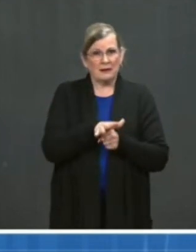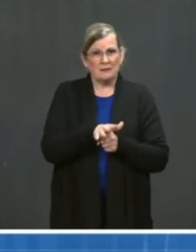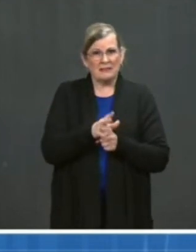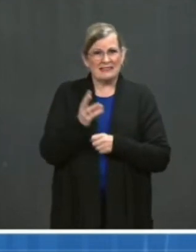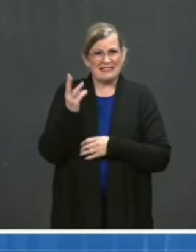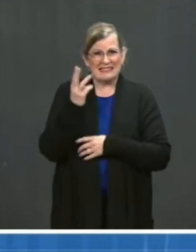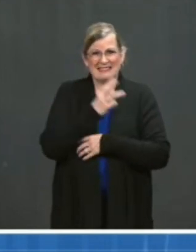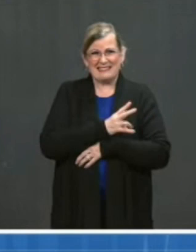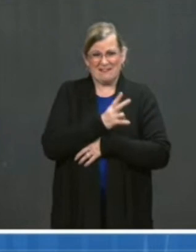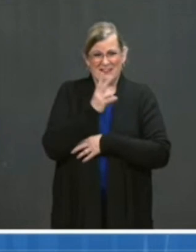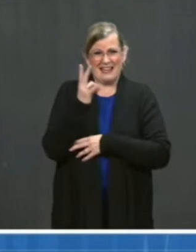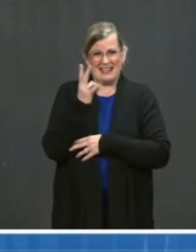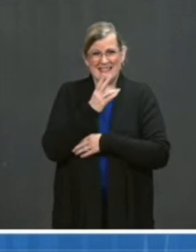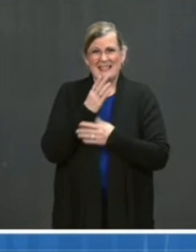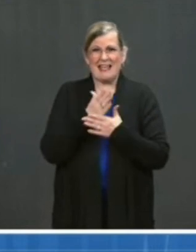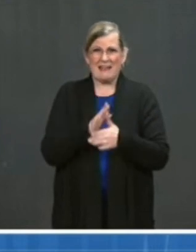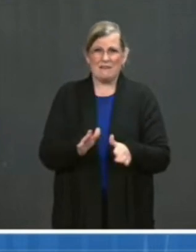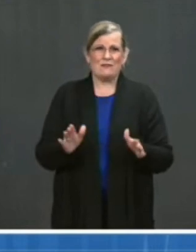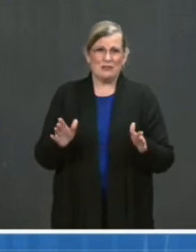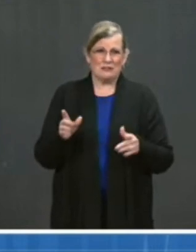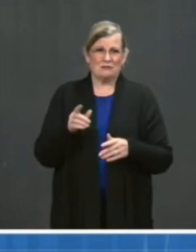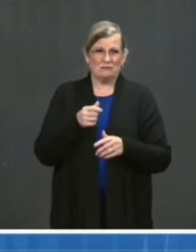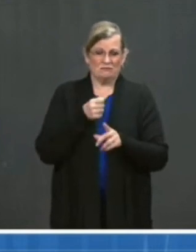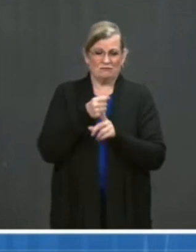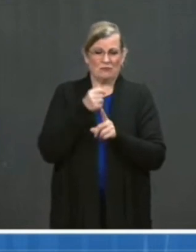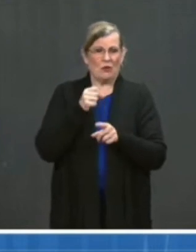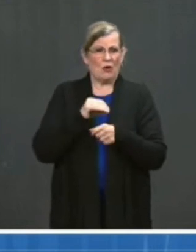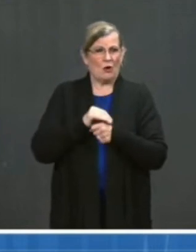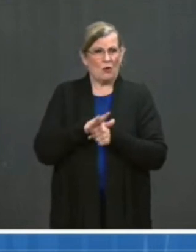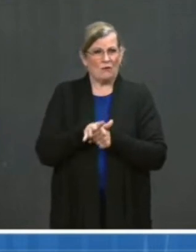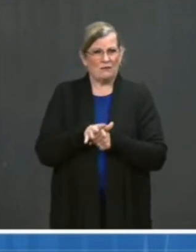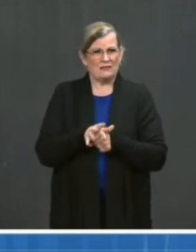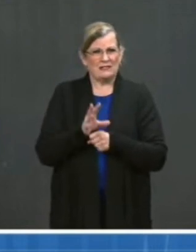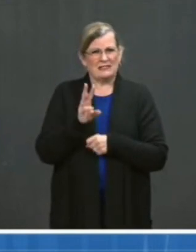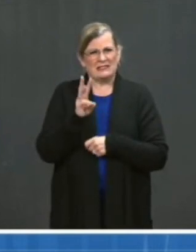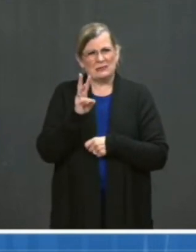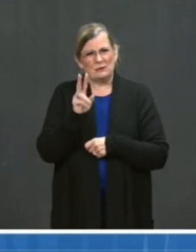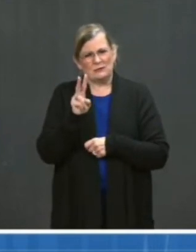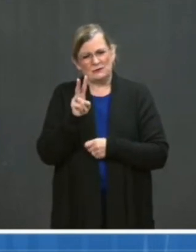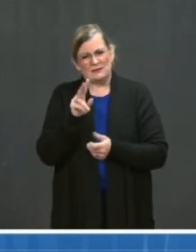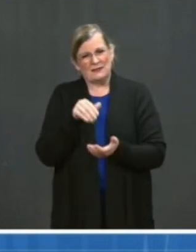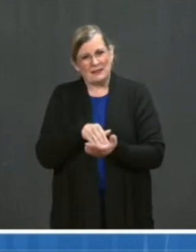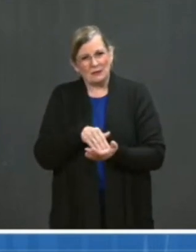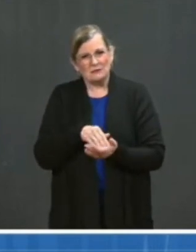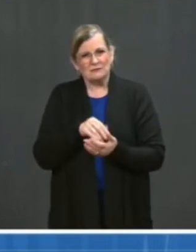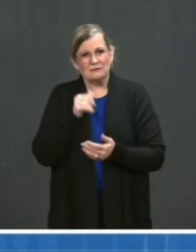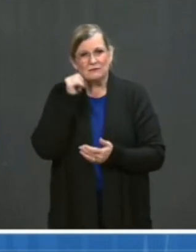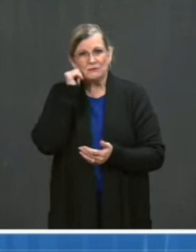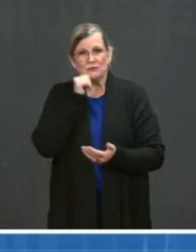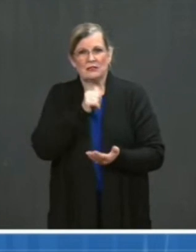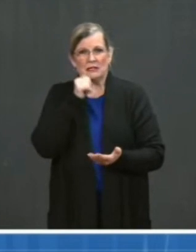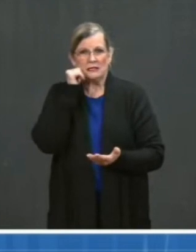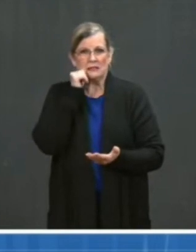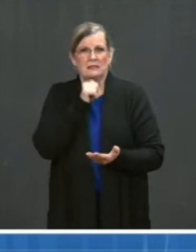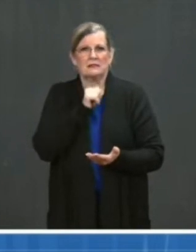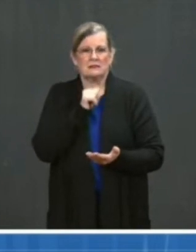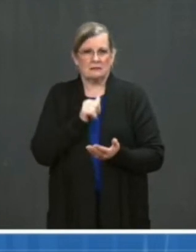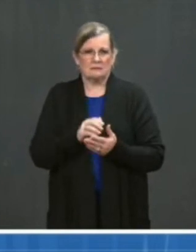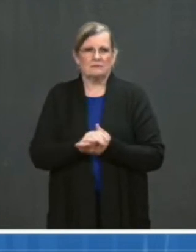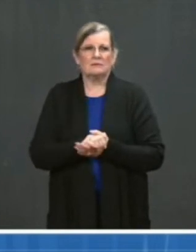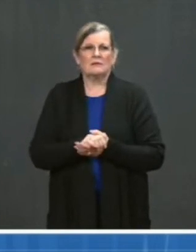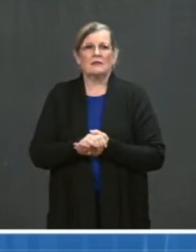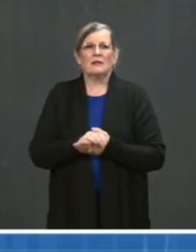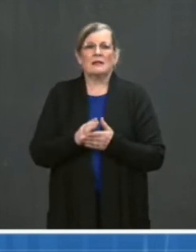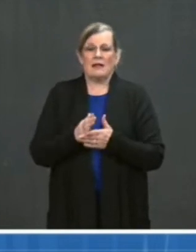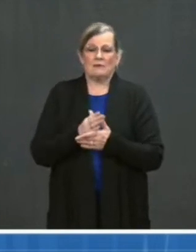cases is now slightly above 62,000 cases per day, a continued increase over the